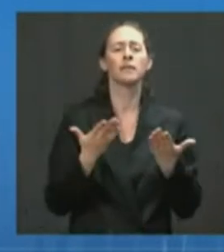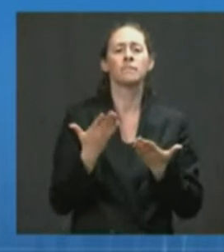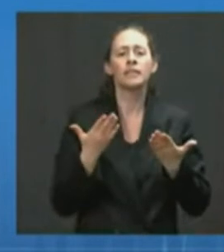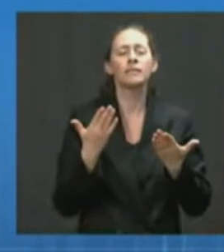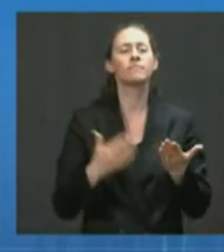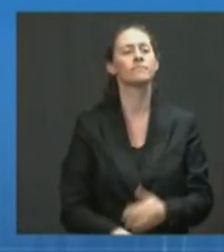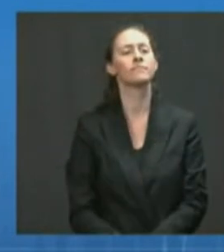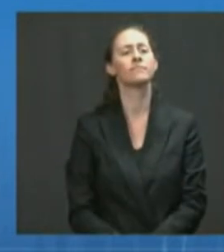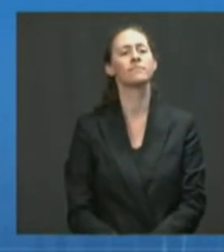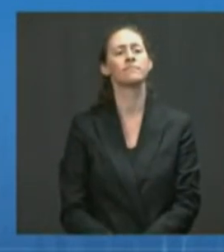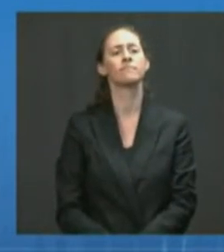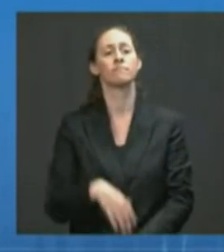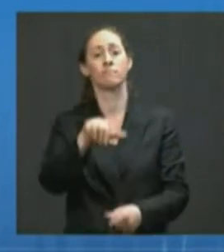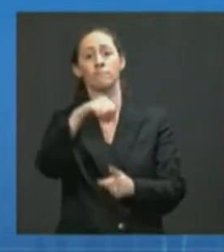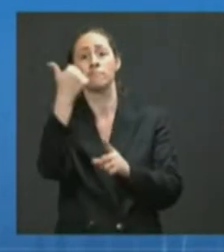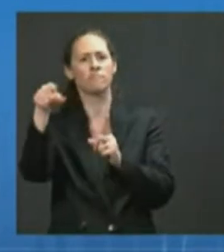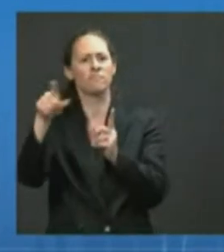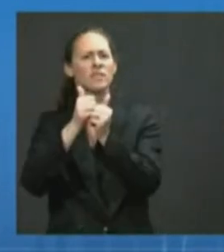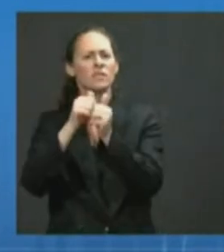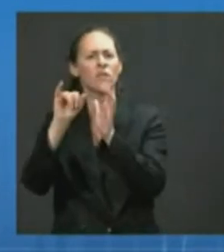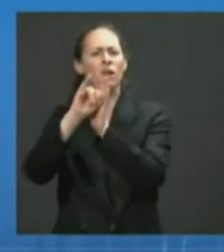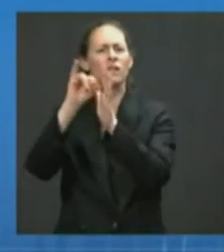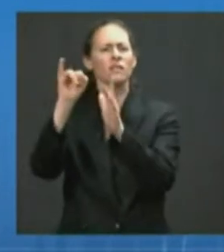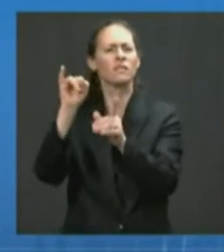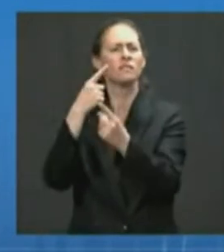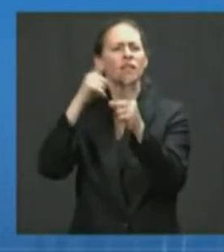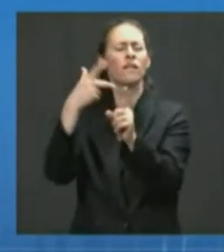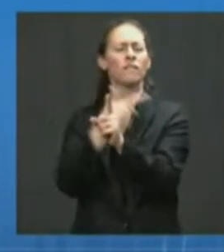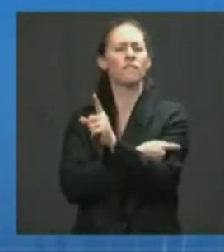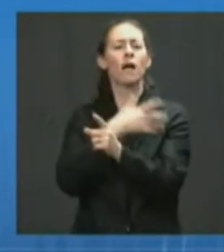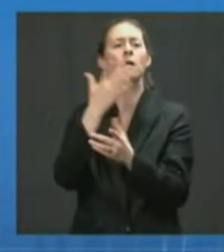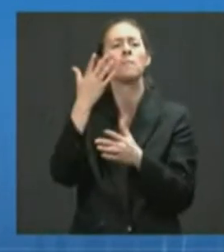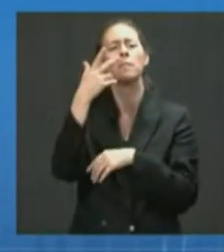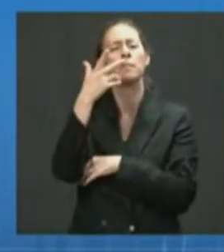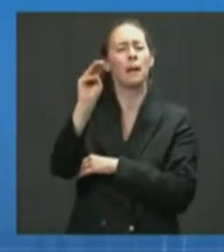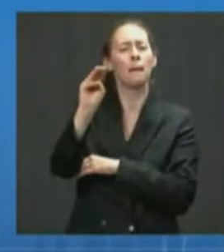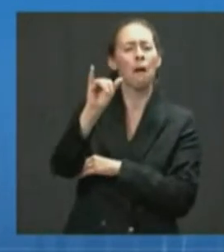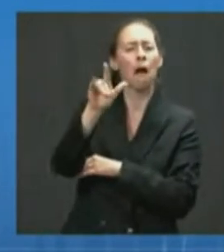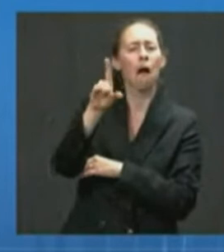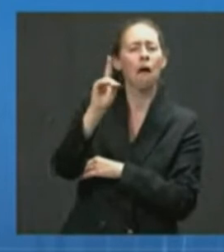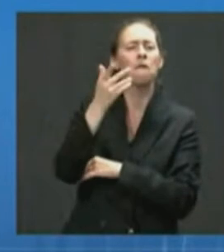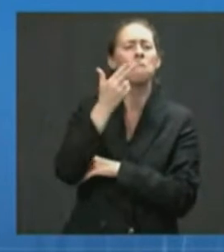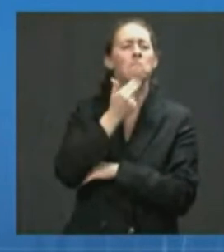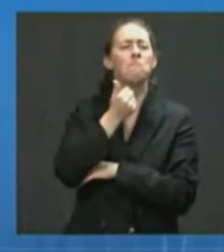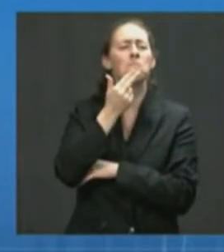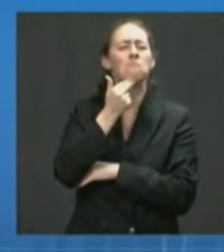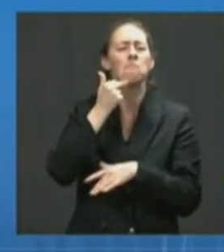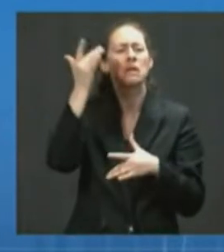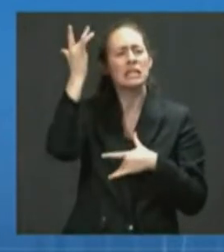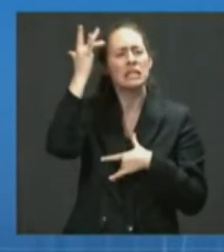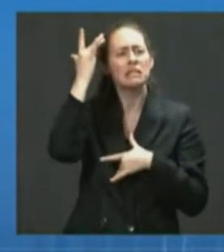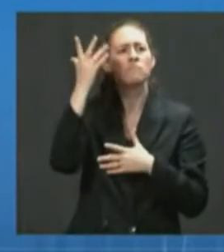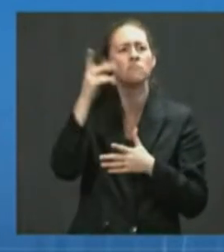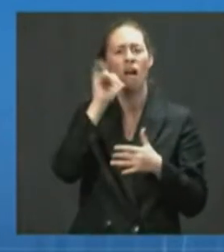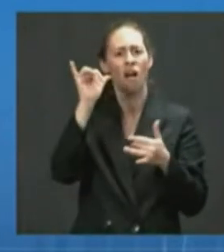might be mild illness that really does not interfere with the function of a person. It has replication,